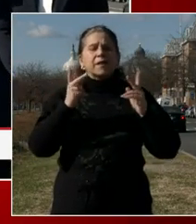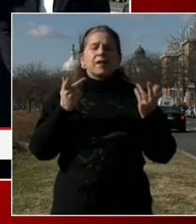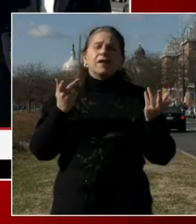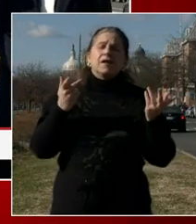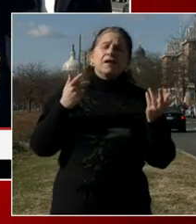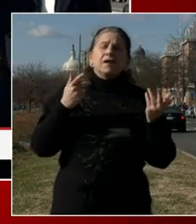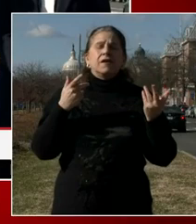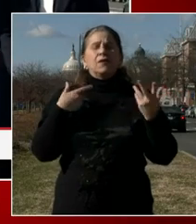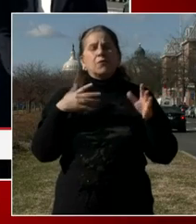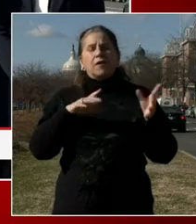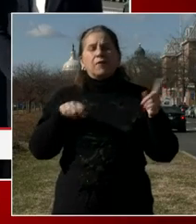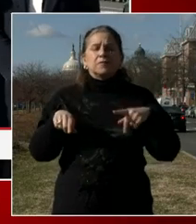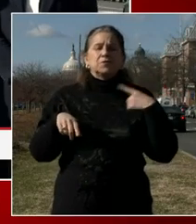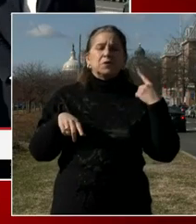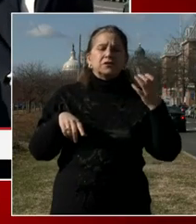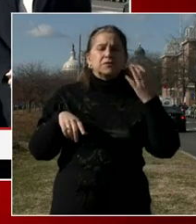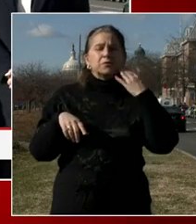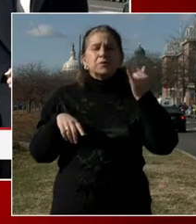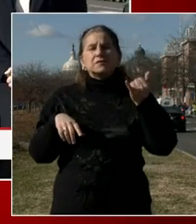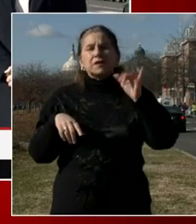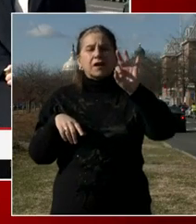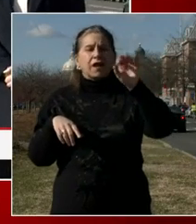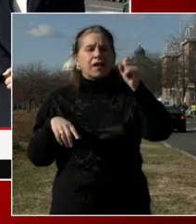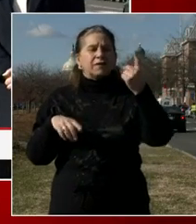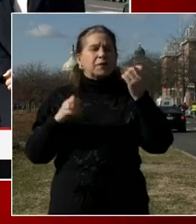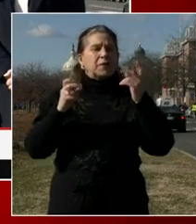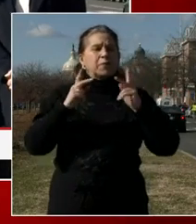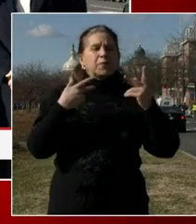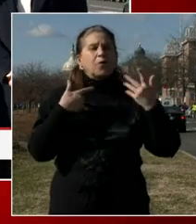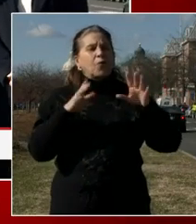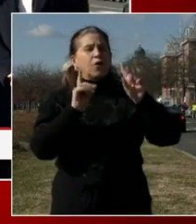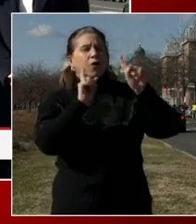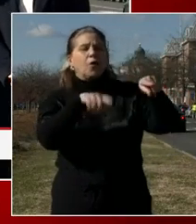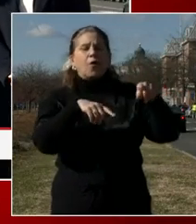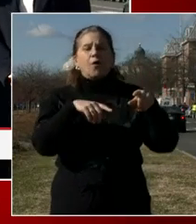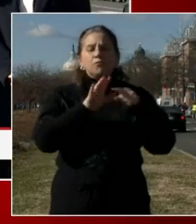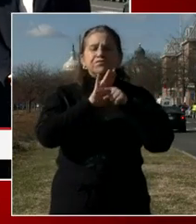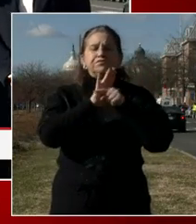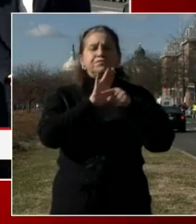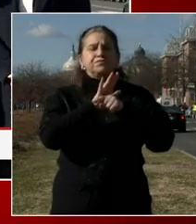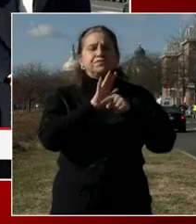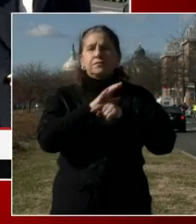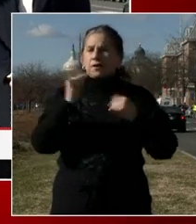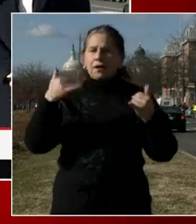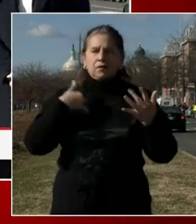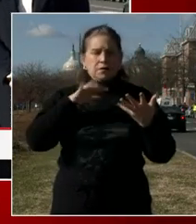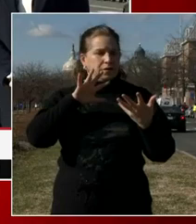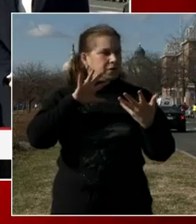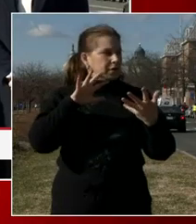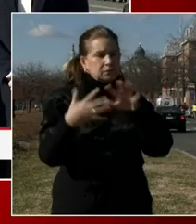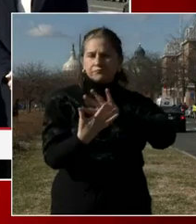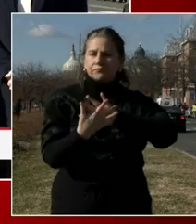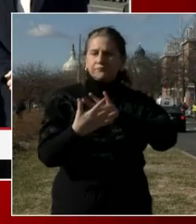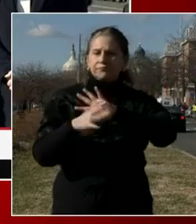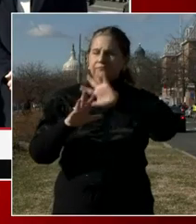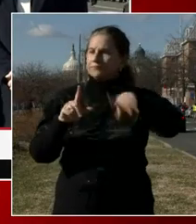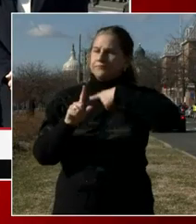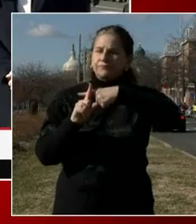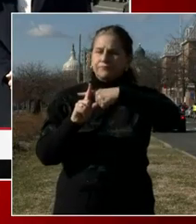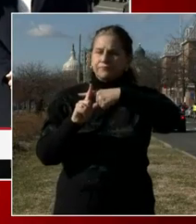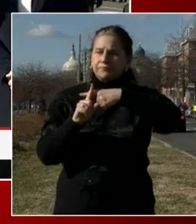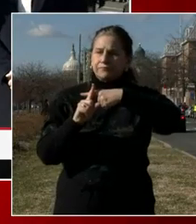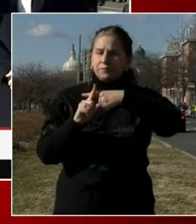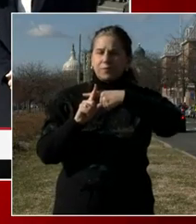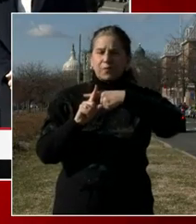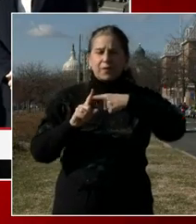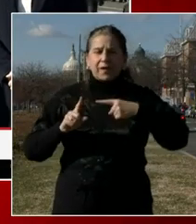in the city, such as 9 11 and all the other things we've dealt with. I think right now the mayor's message is on point. We've got to focus on